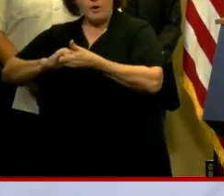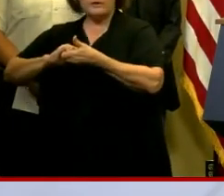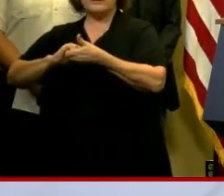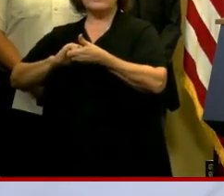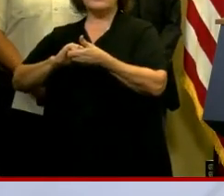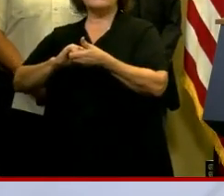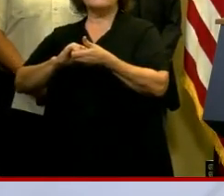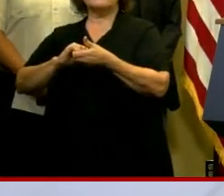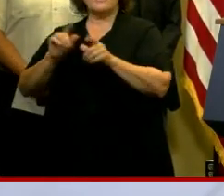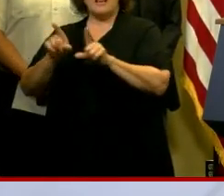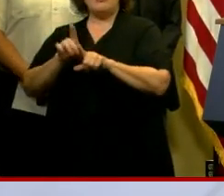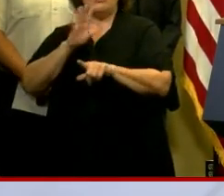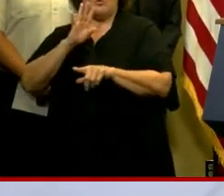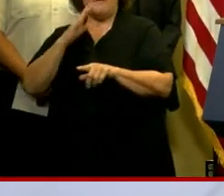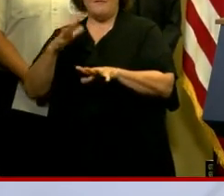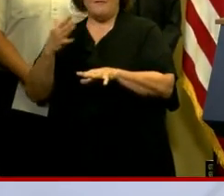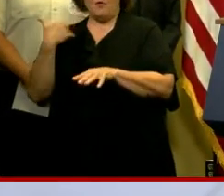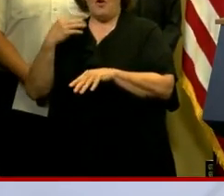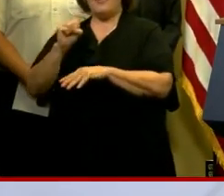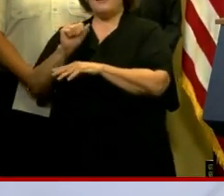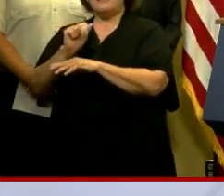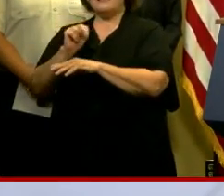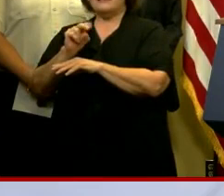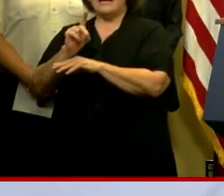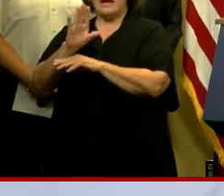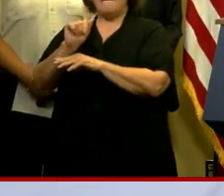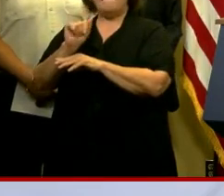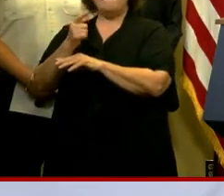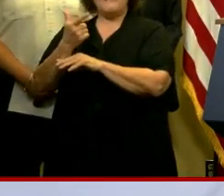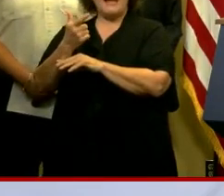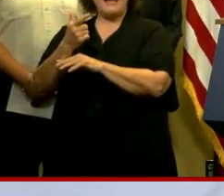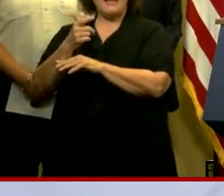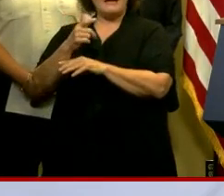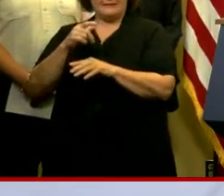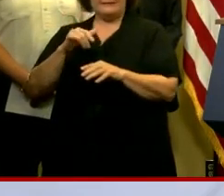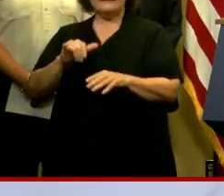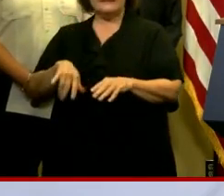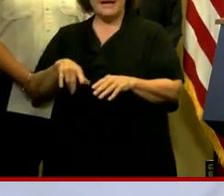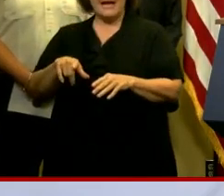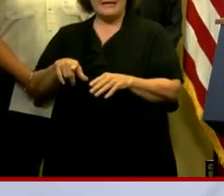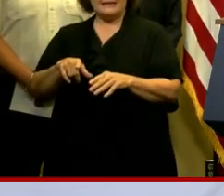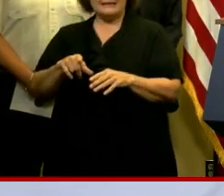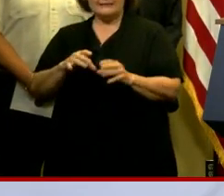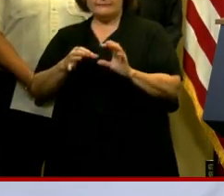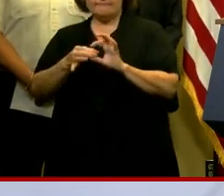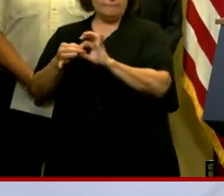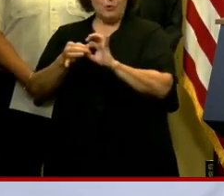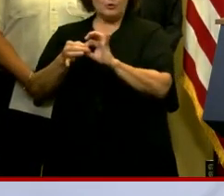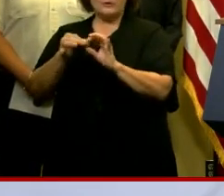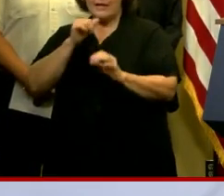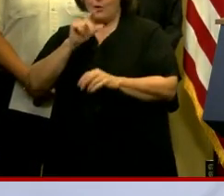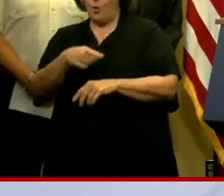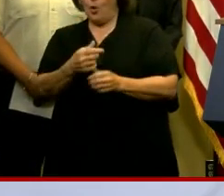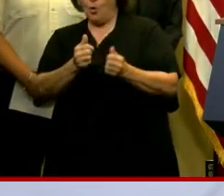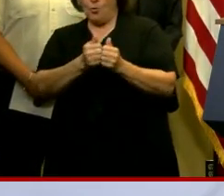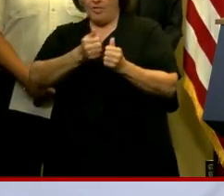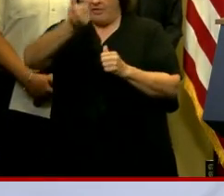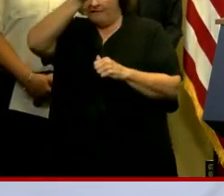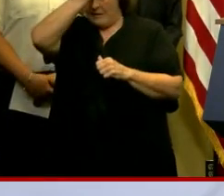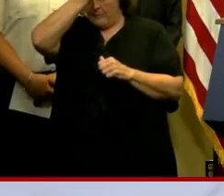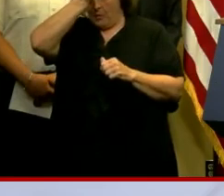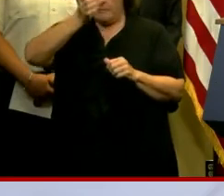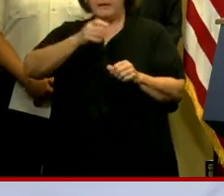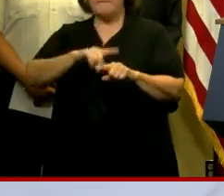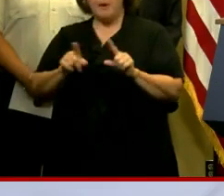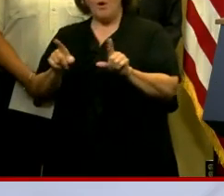we've indicated in the past, the sandbag collection and those stops are in tight coordination, not only with the fire department,